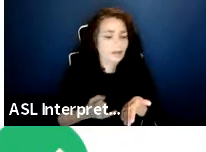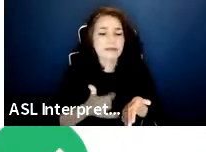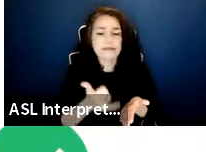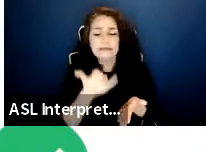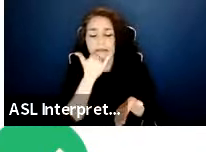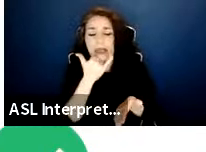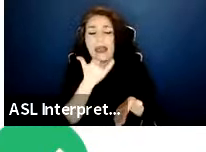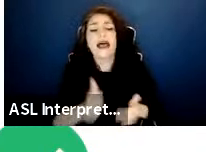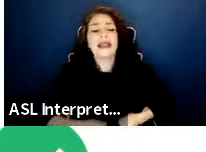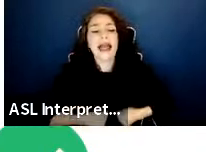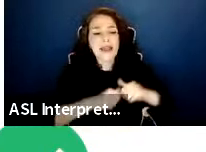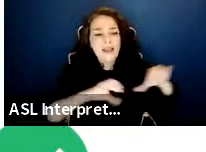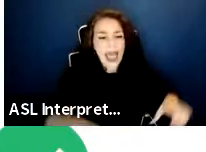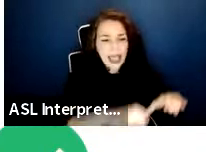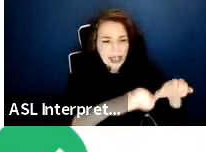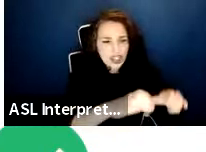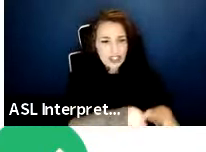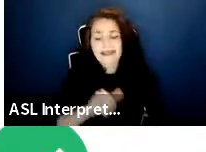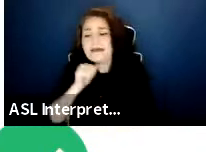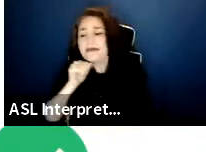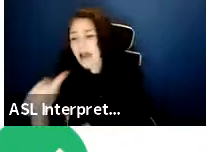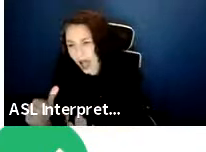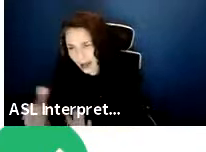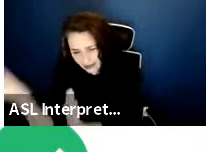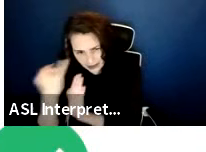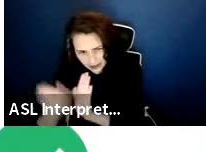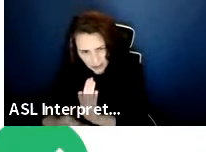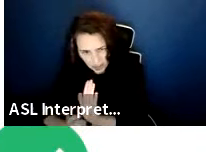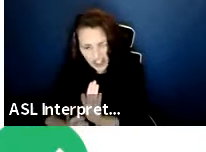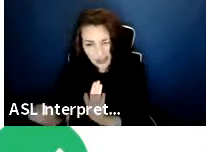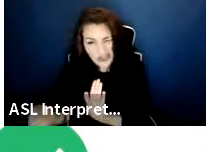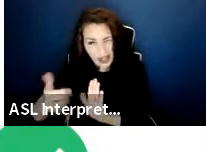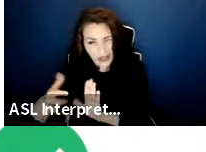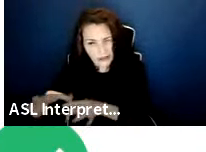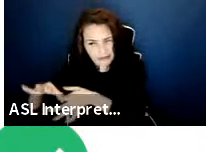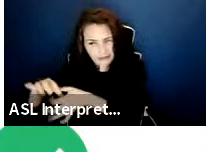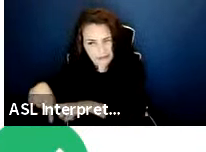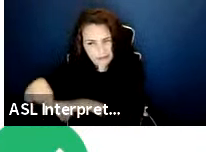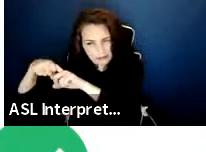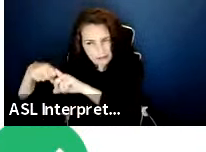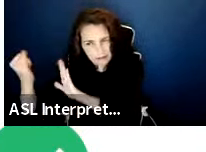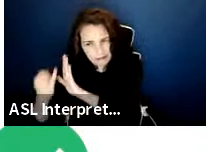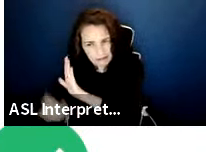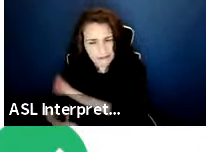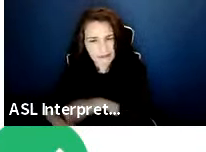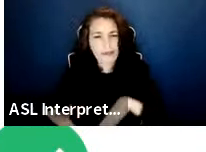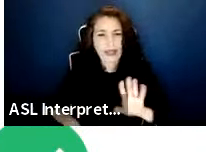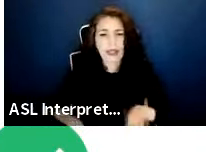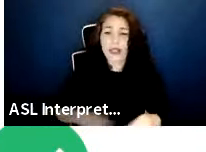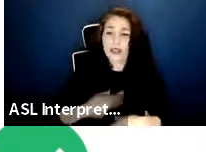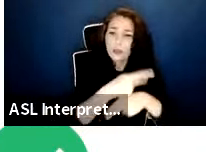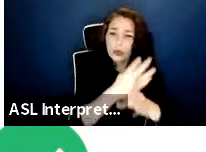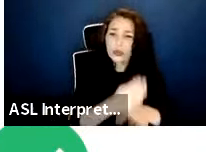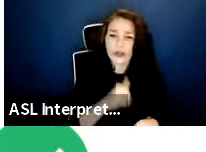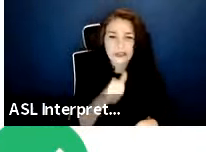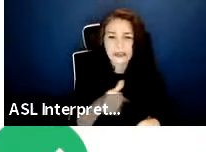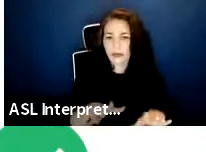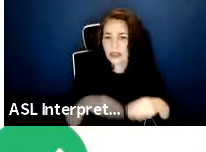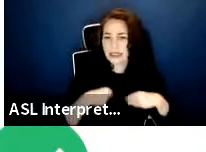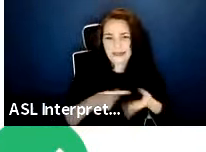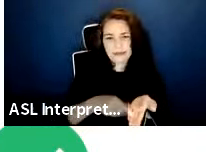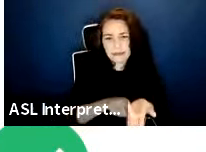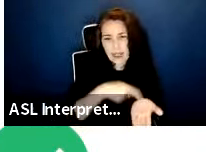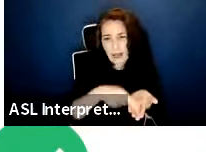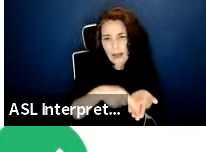cover animation. The producer cannot have received any compensation for the right to distribute or exhibit the project. An